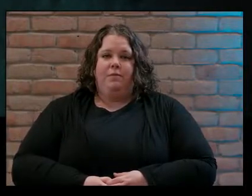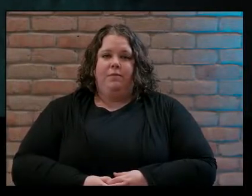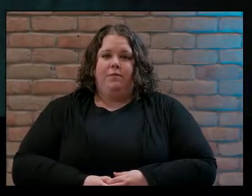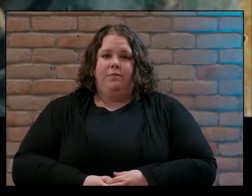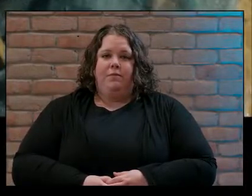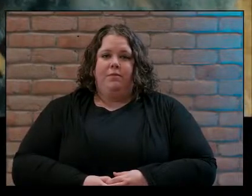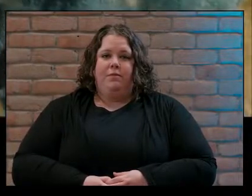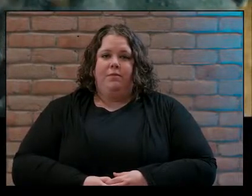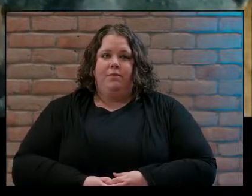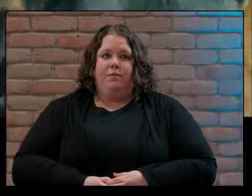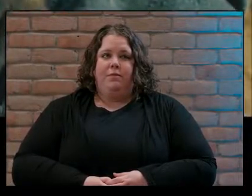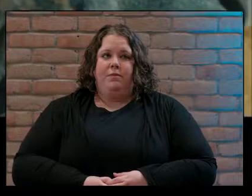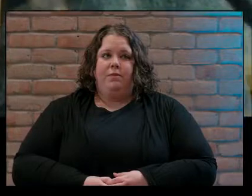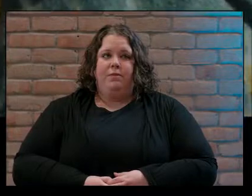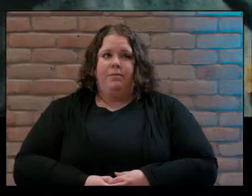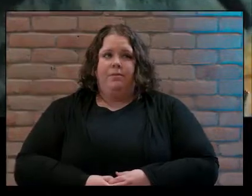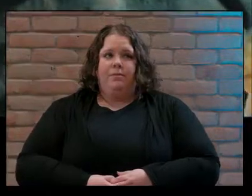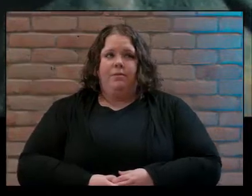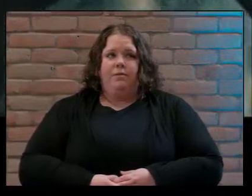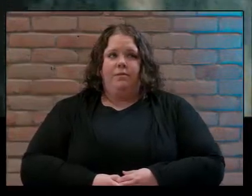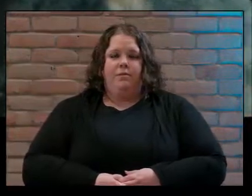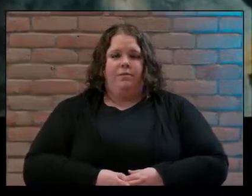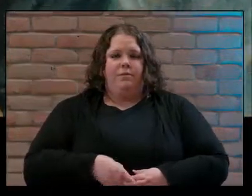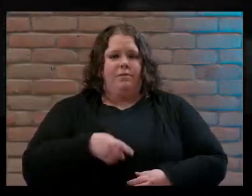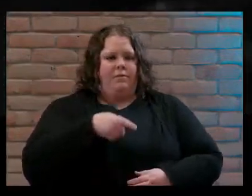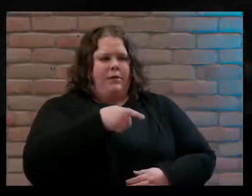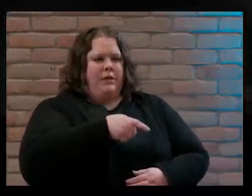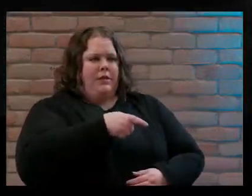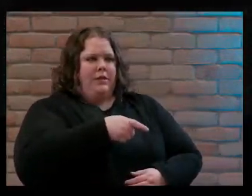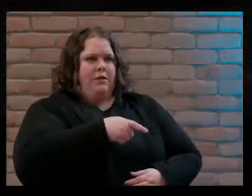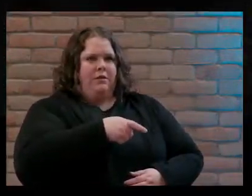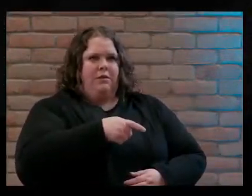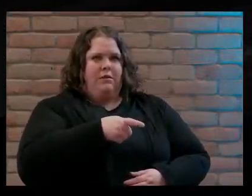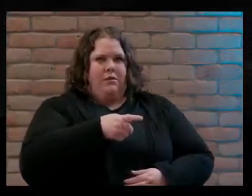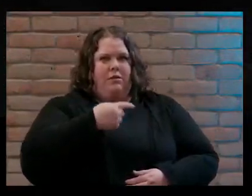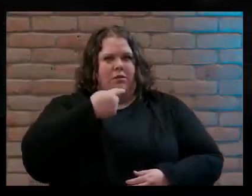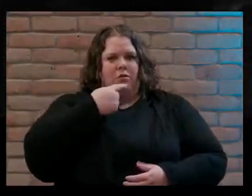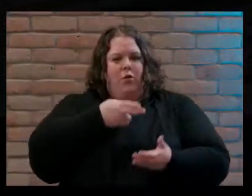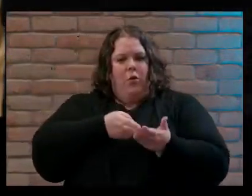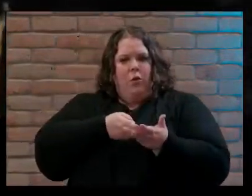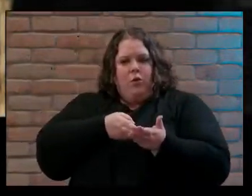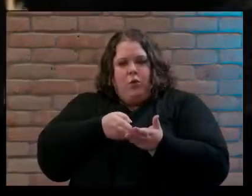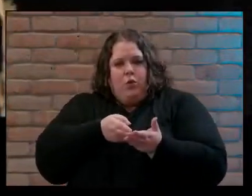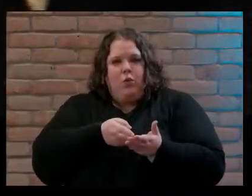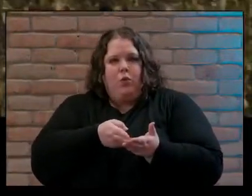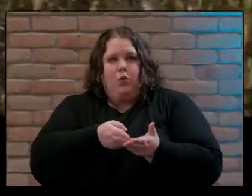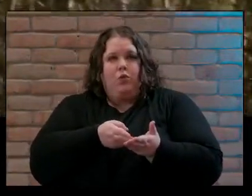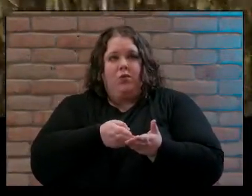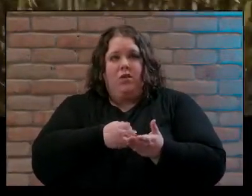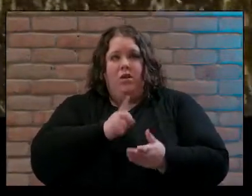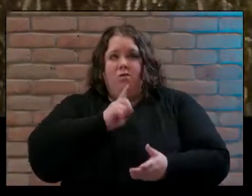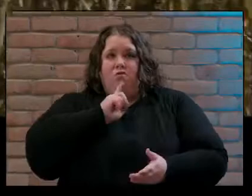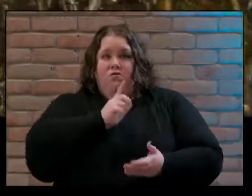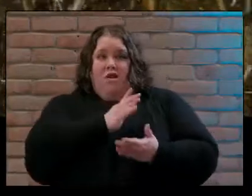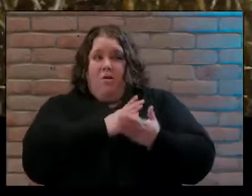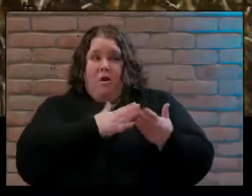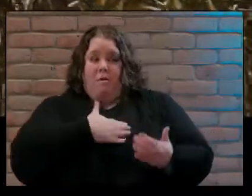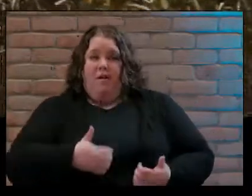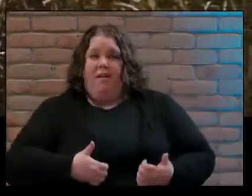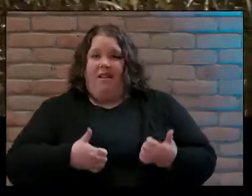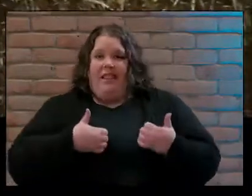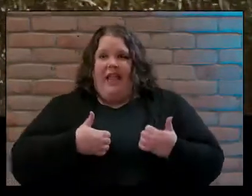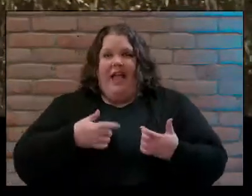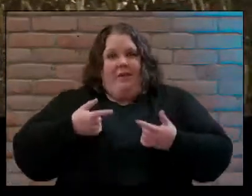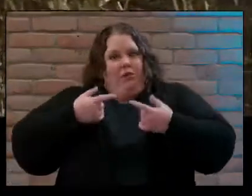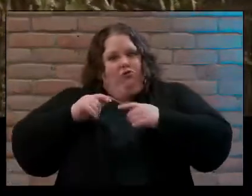husband he told the truth the real part of my life the one I tried to hide